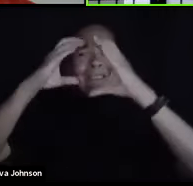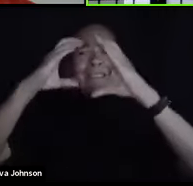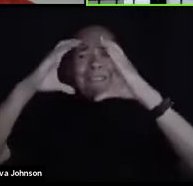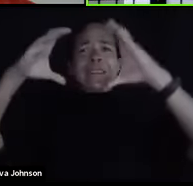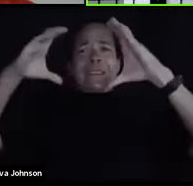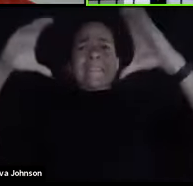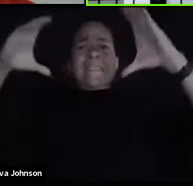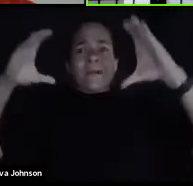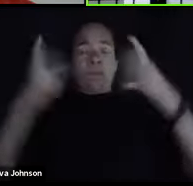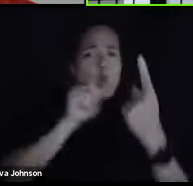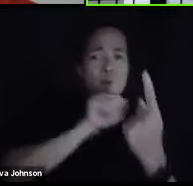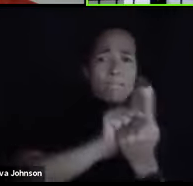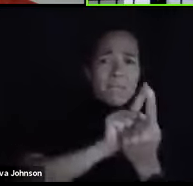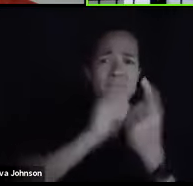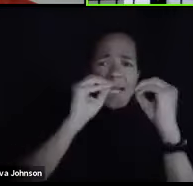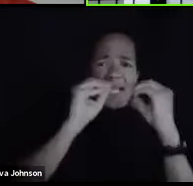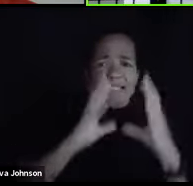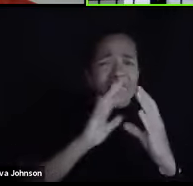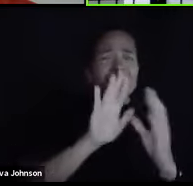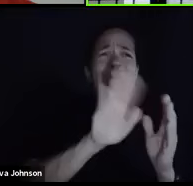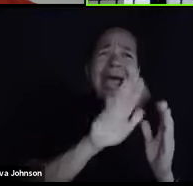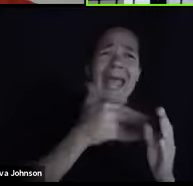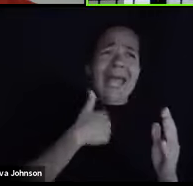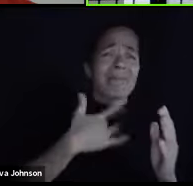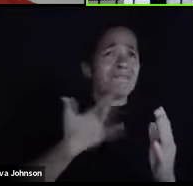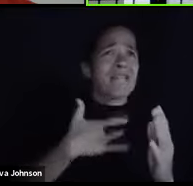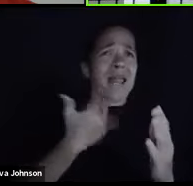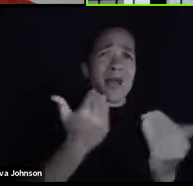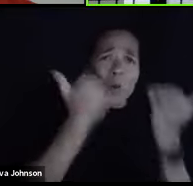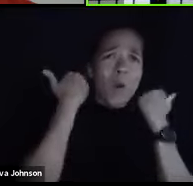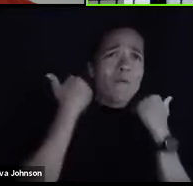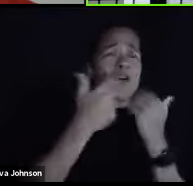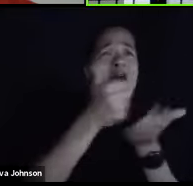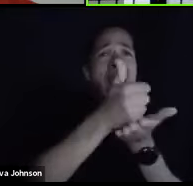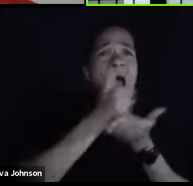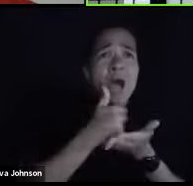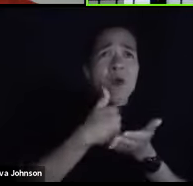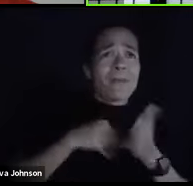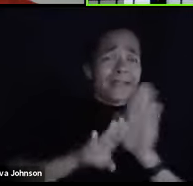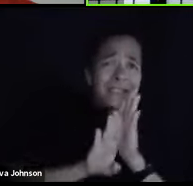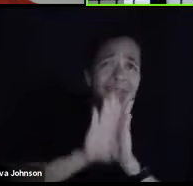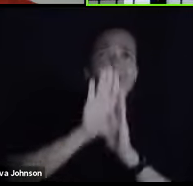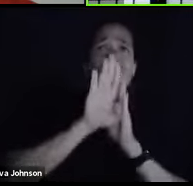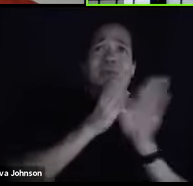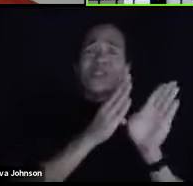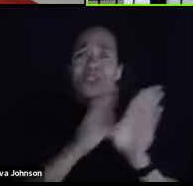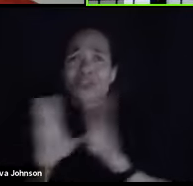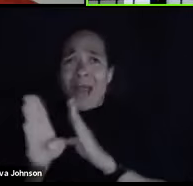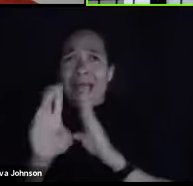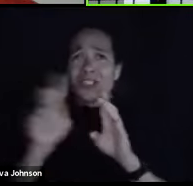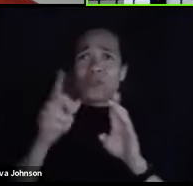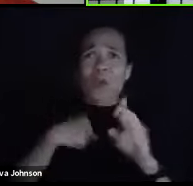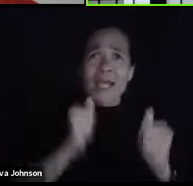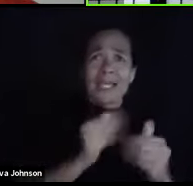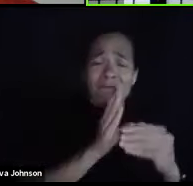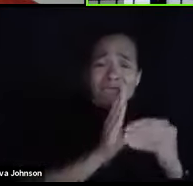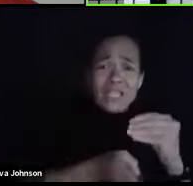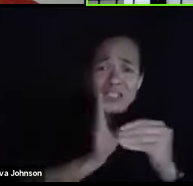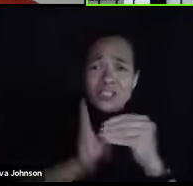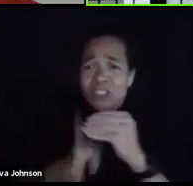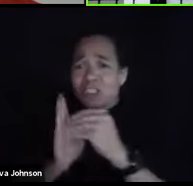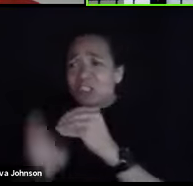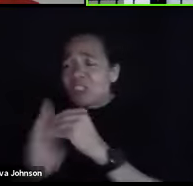say, I'm feeling overwhelmed. Help me develop a strategy where I can get everything done without feeling